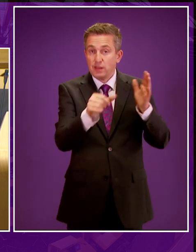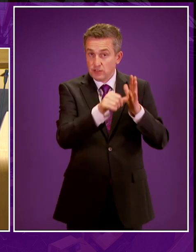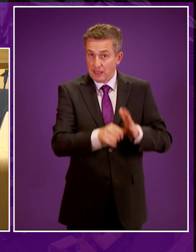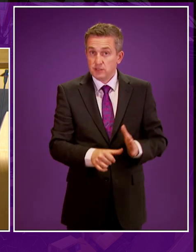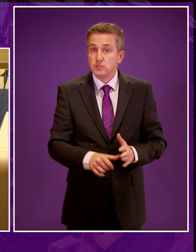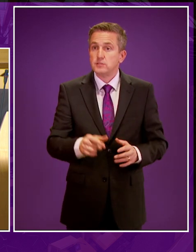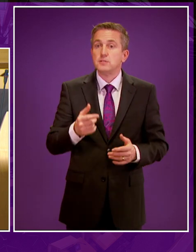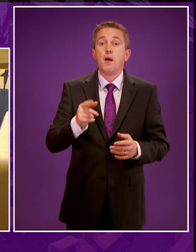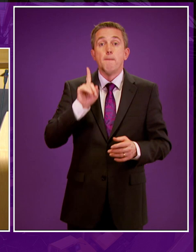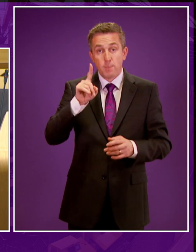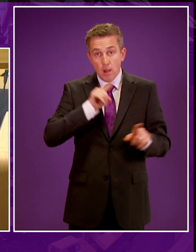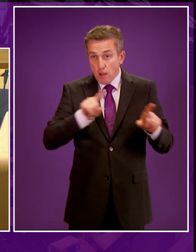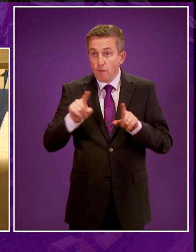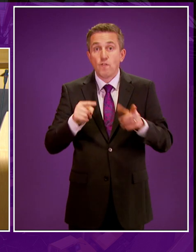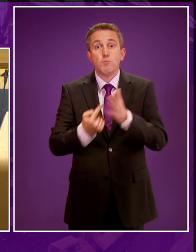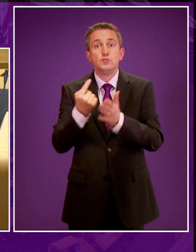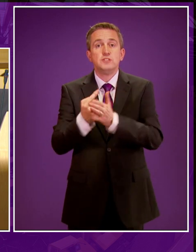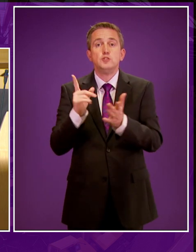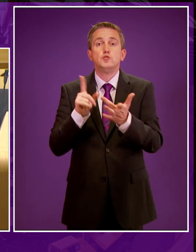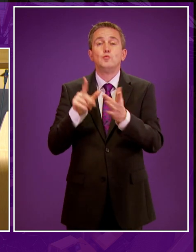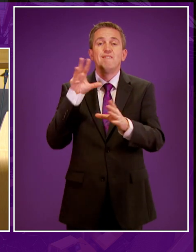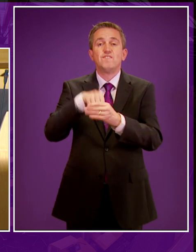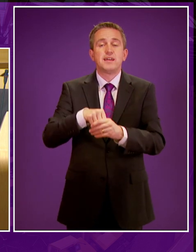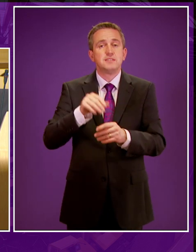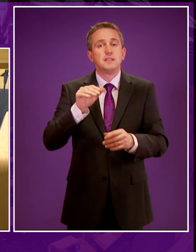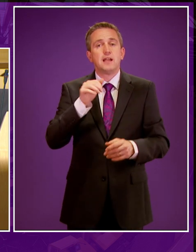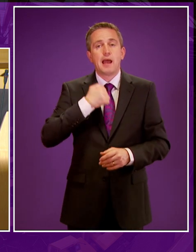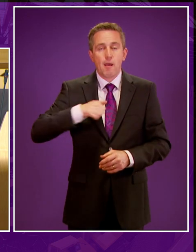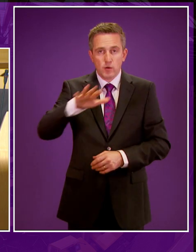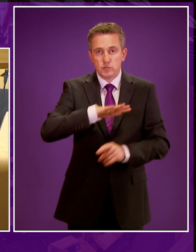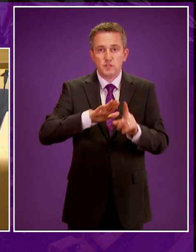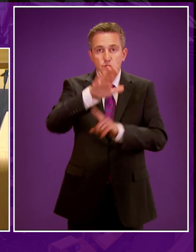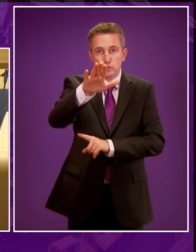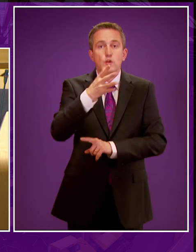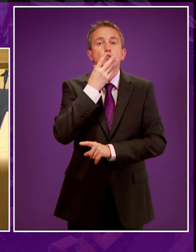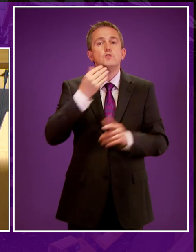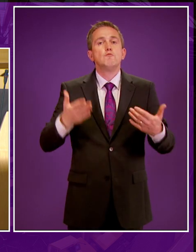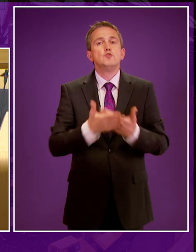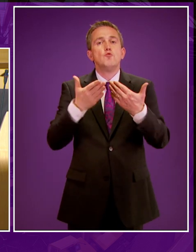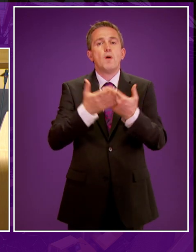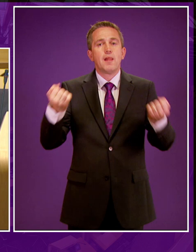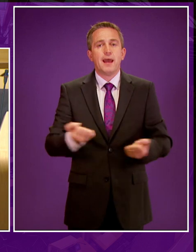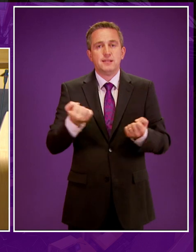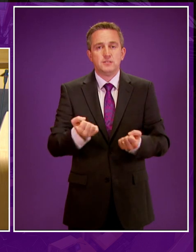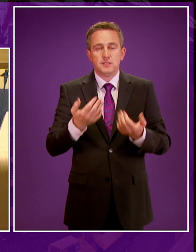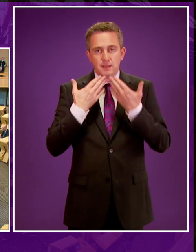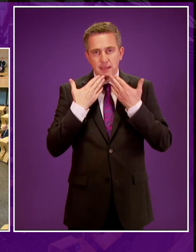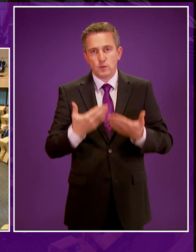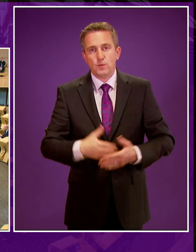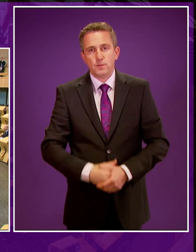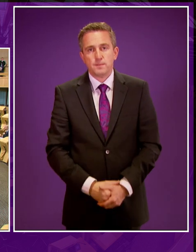for us to invest in our country's future if we look towards renewables in a much firmer fashion. Thank you.